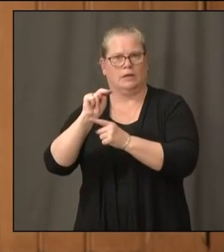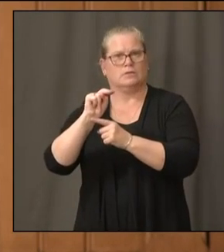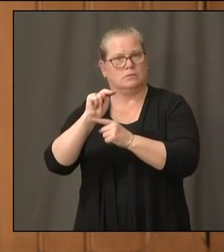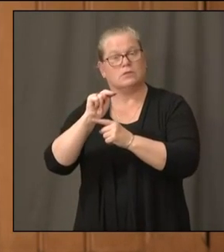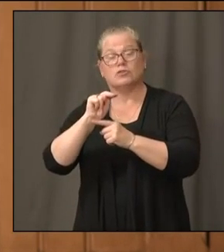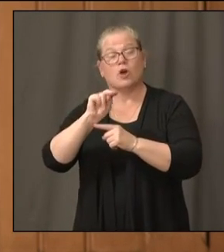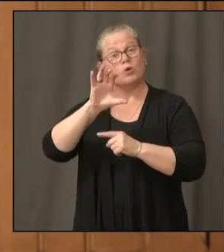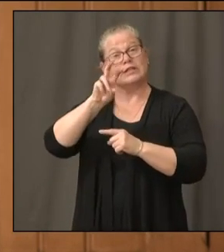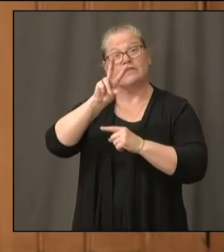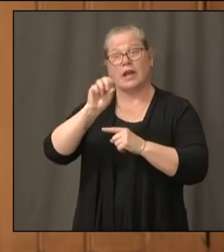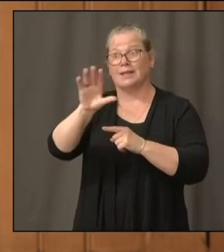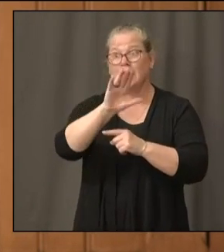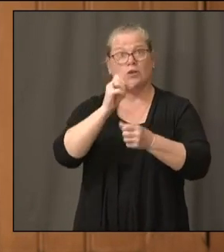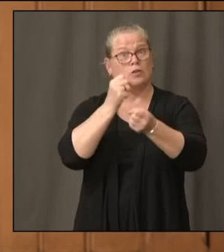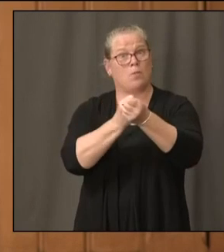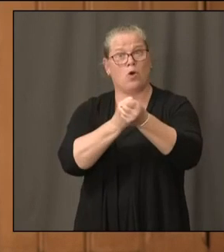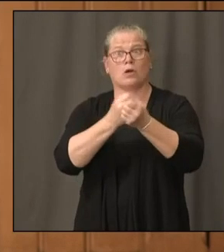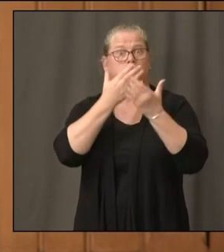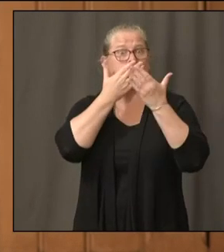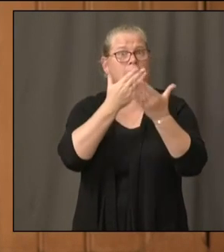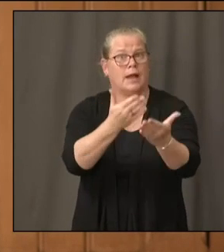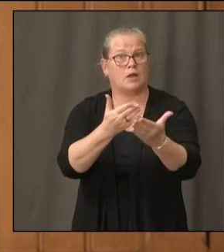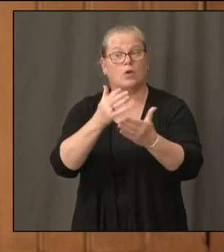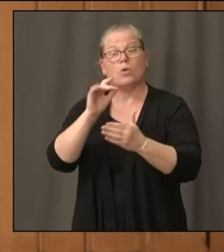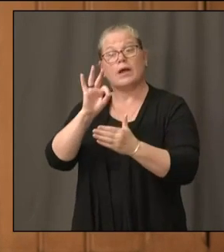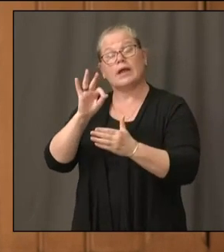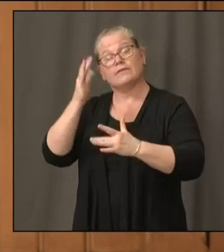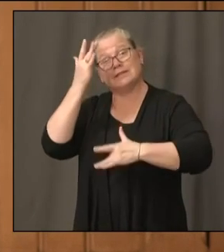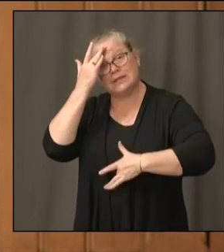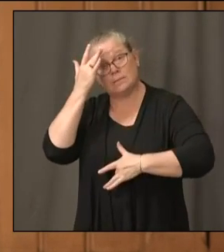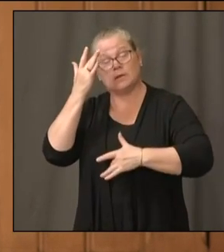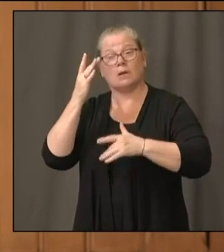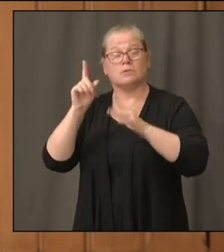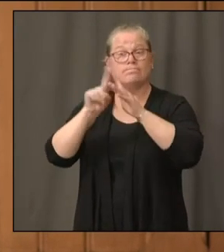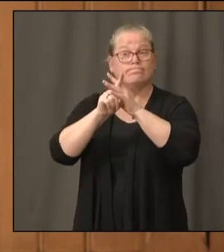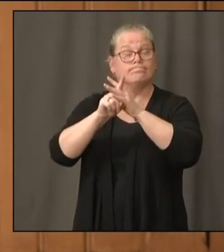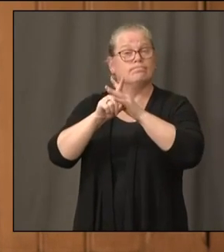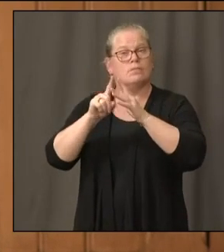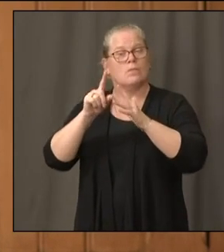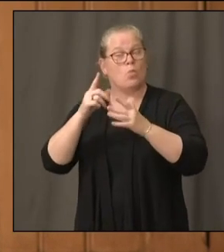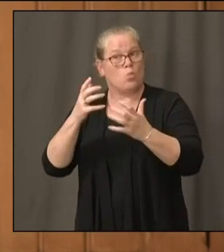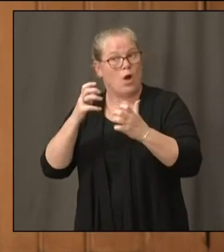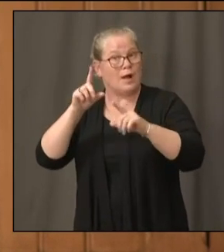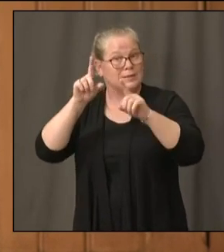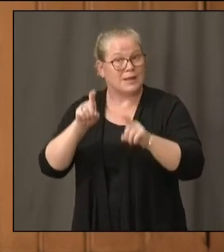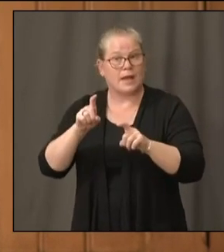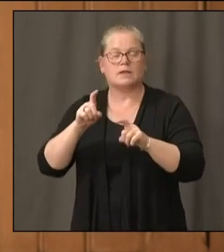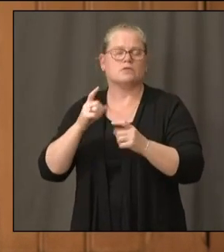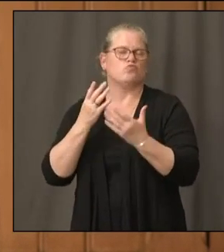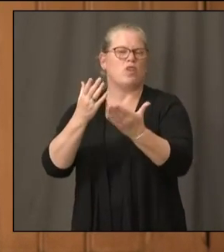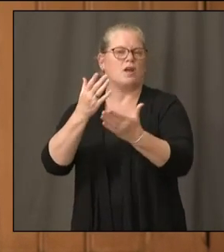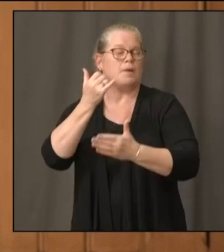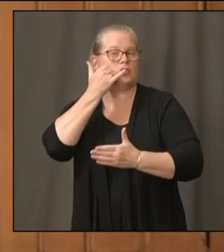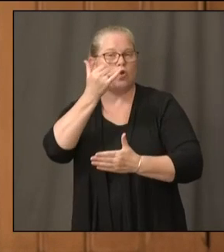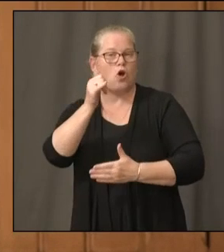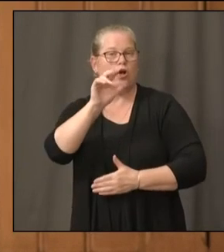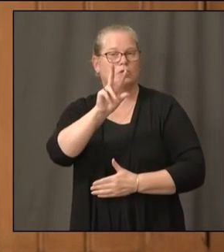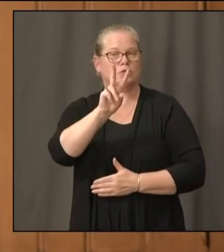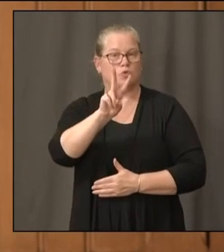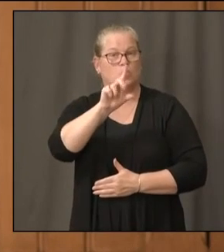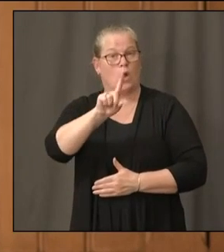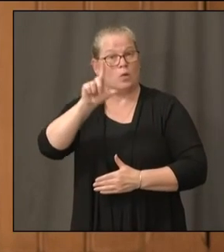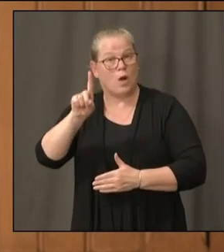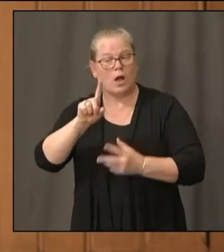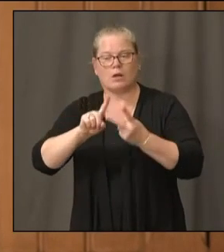if anyone has symptoms or needs to get tested, we'd recommend, as always, they either call 2-1-1 or go on the 2-1-1 website, punch in your zip